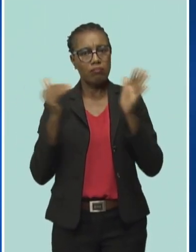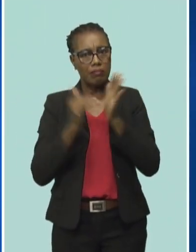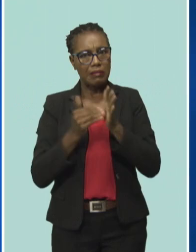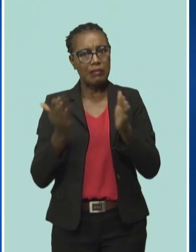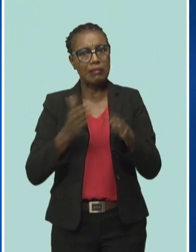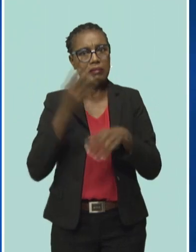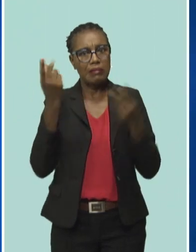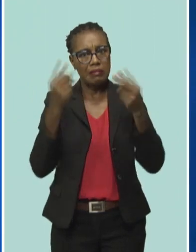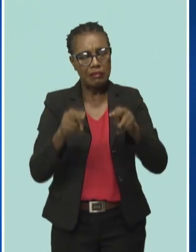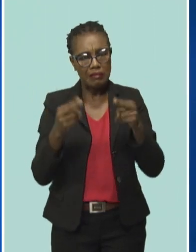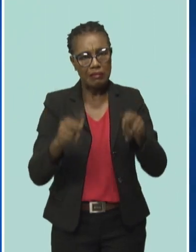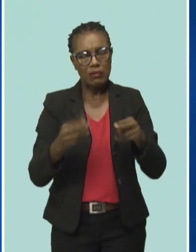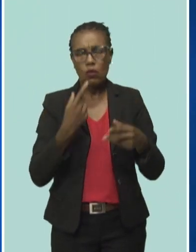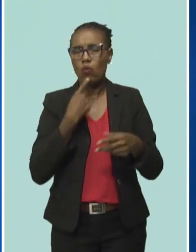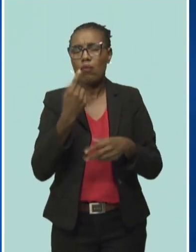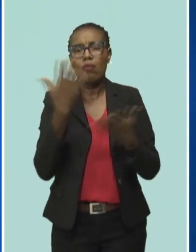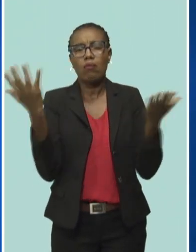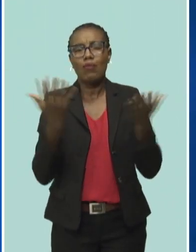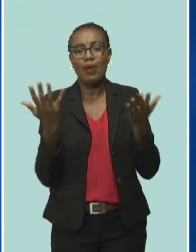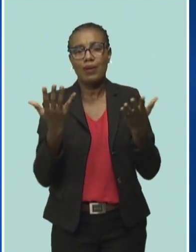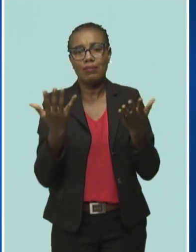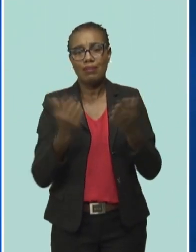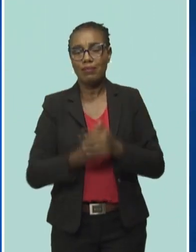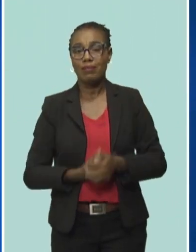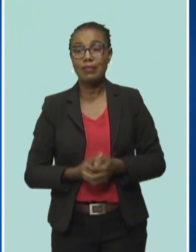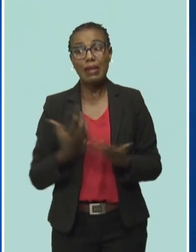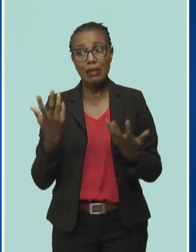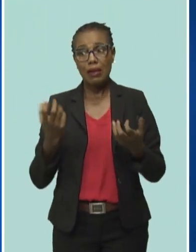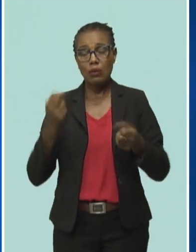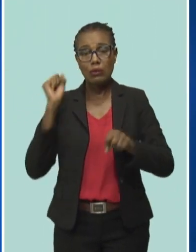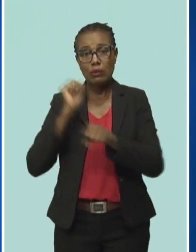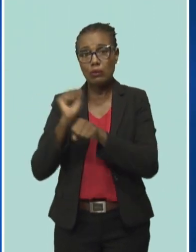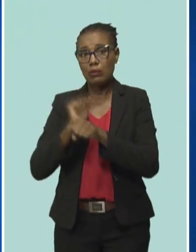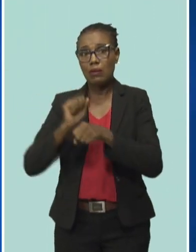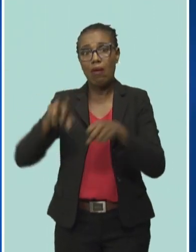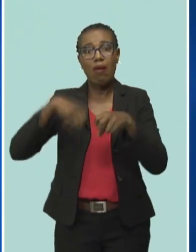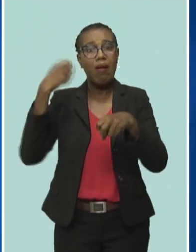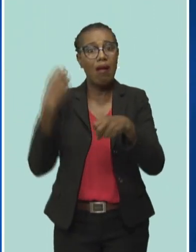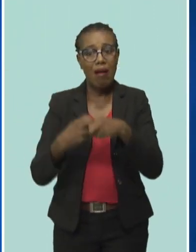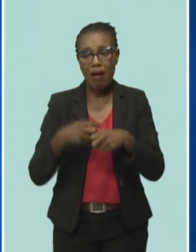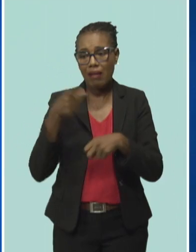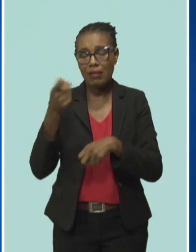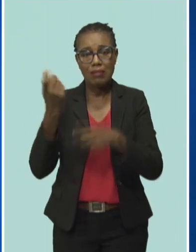Yeah well we work very hard to avoid these types of incidents.